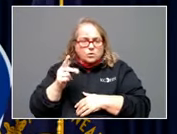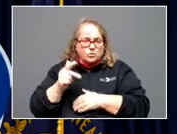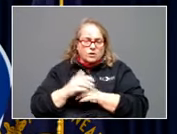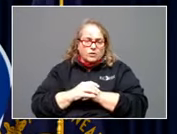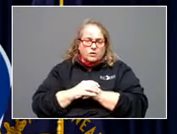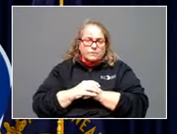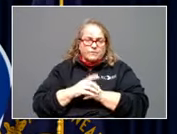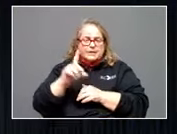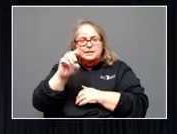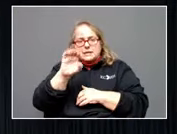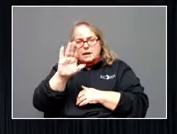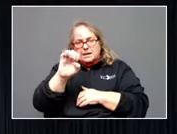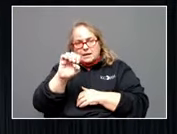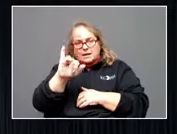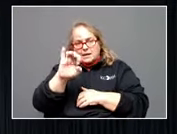Debbie Yetter, Courier Journal.